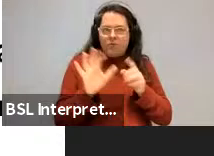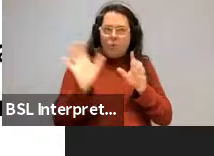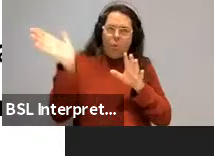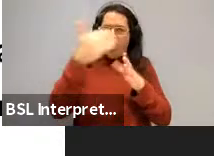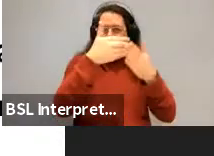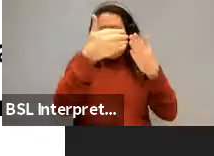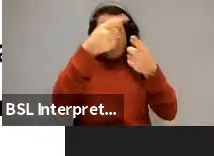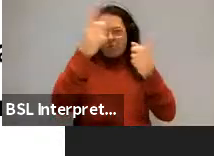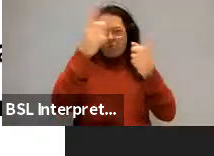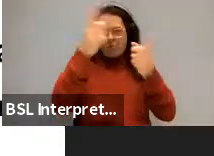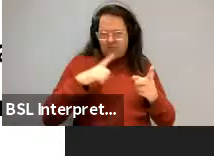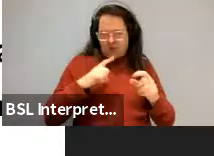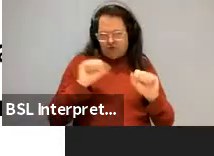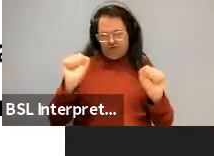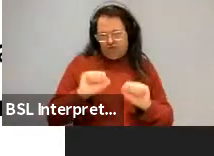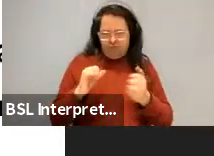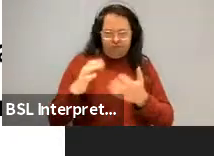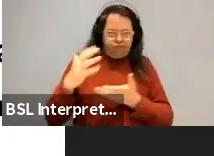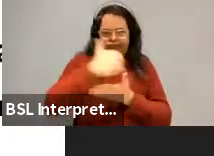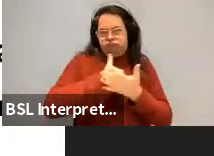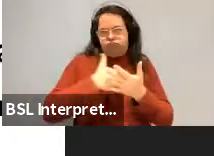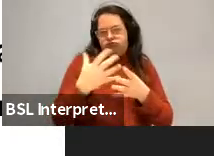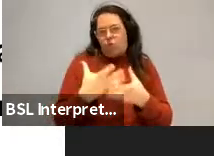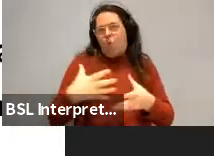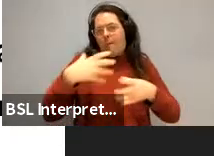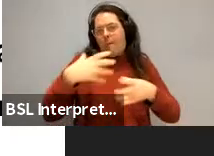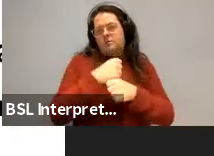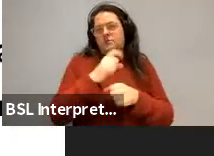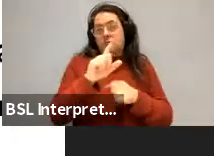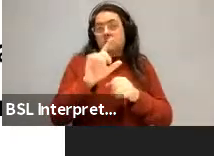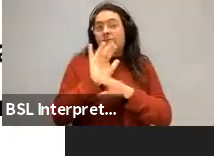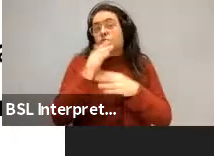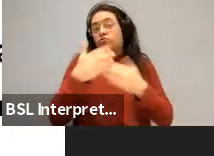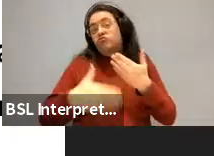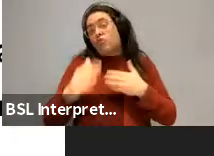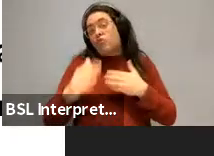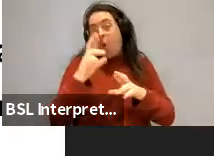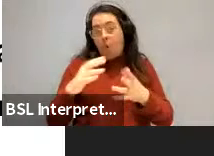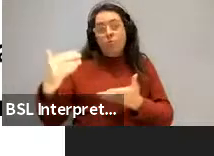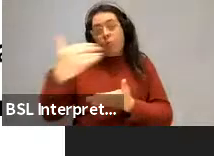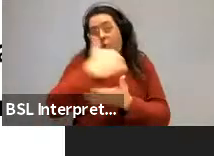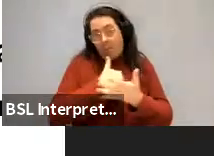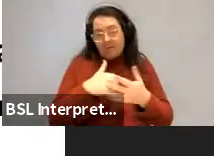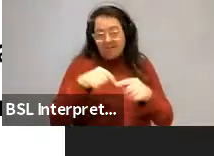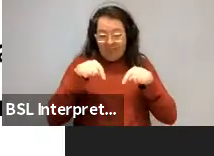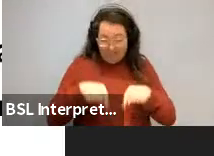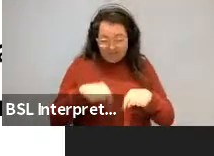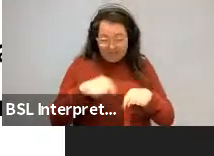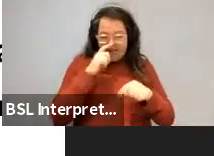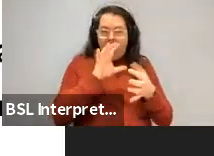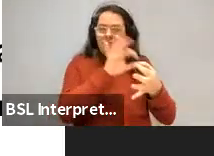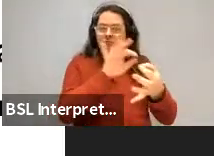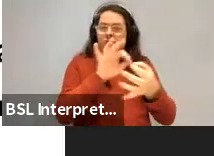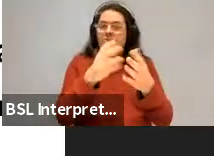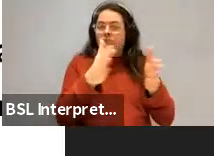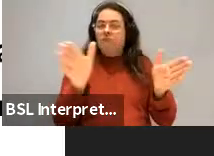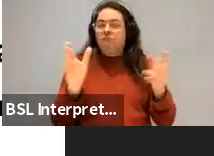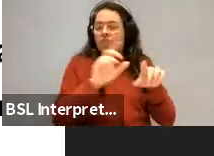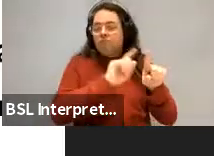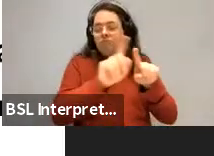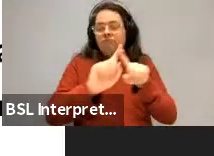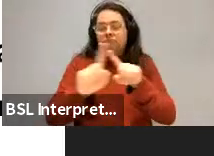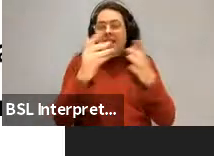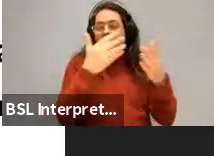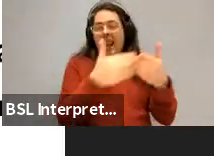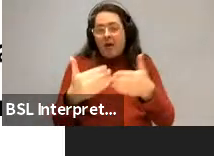that's kind of a little slower going, but, um, is it, you know, long-term is a, to look at more languages. And, and my conjecture here is that for other islands that